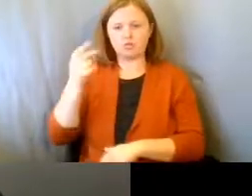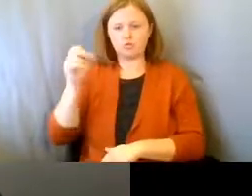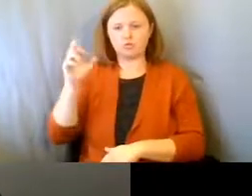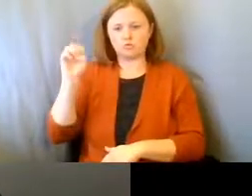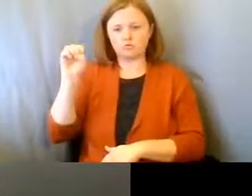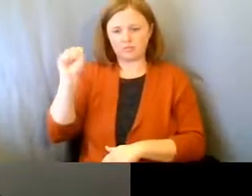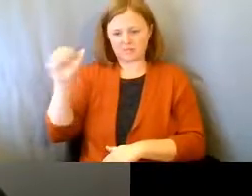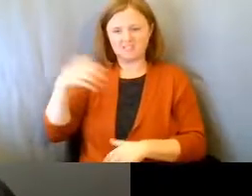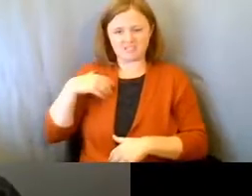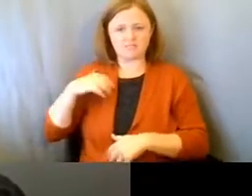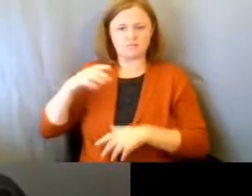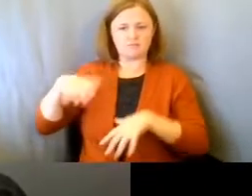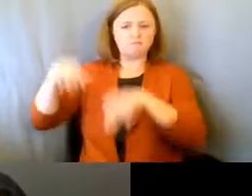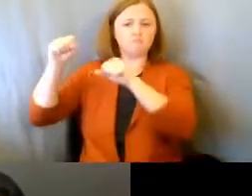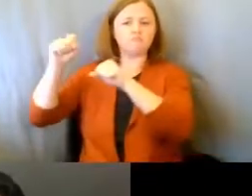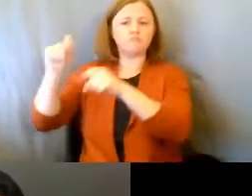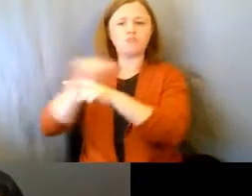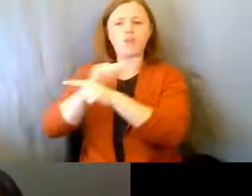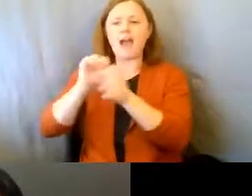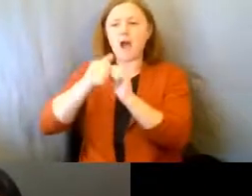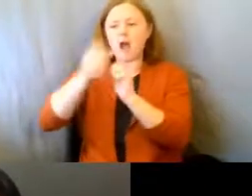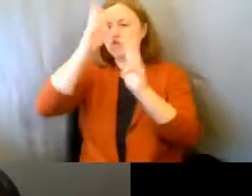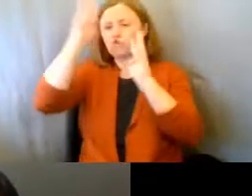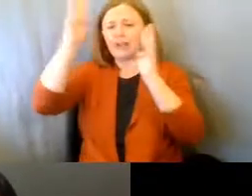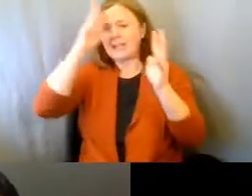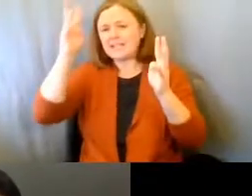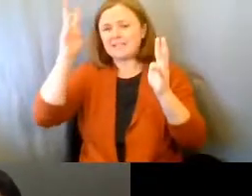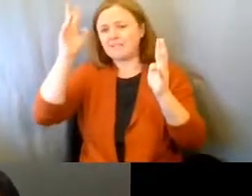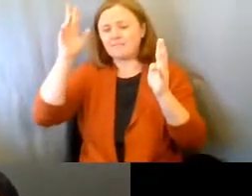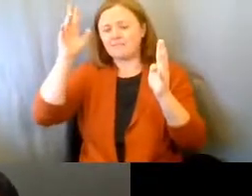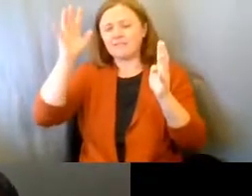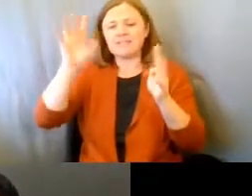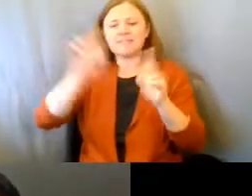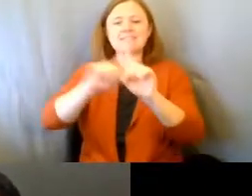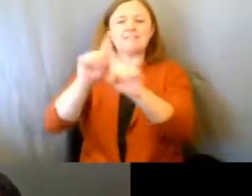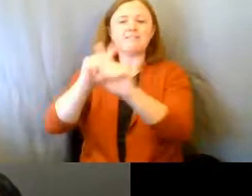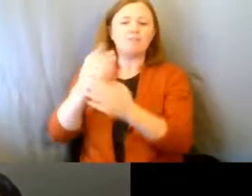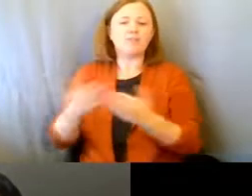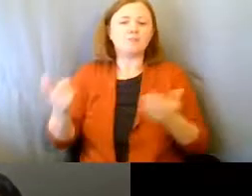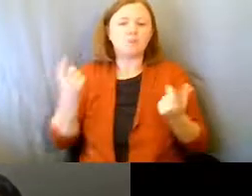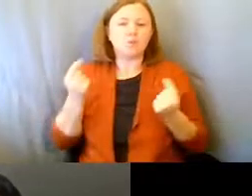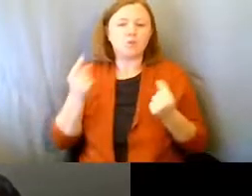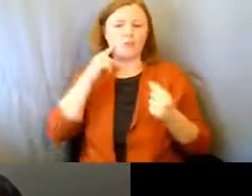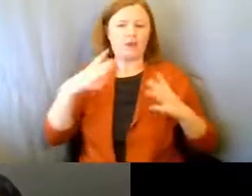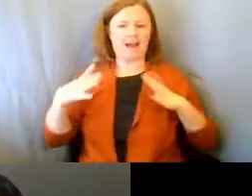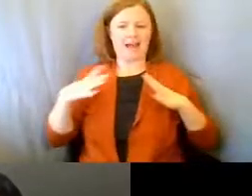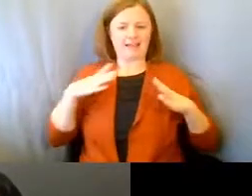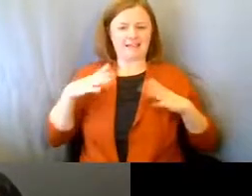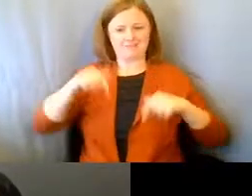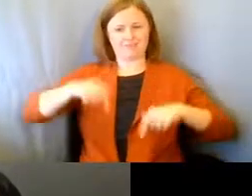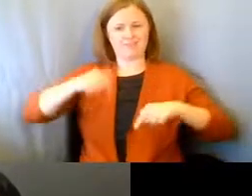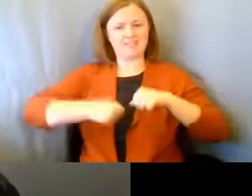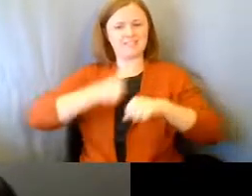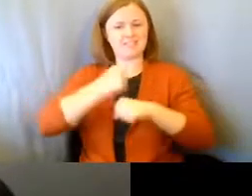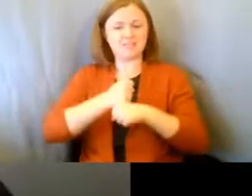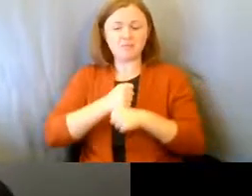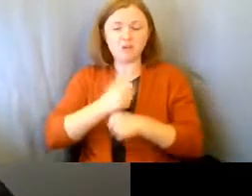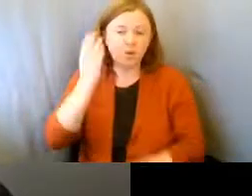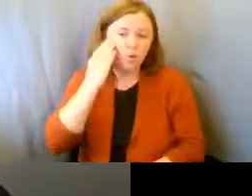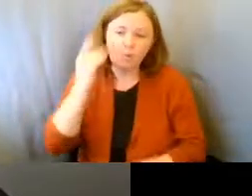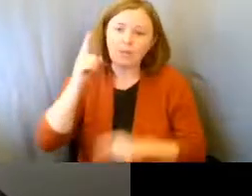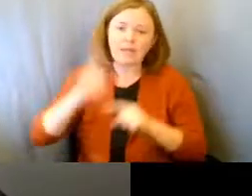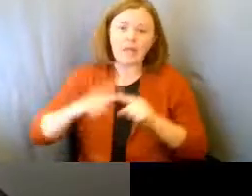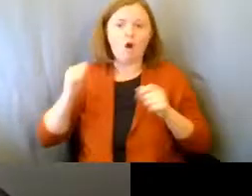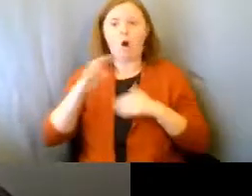on creative and other different things we can do for the holidays this year, knowing that we